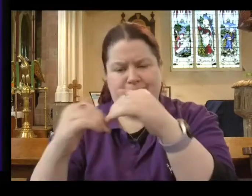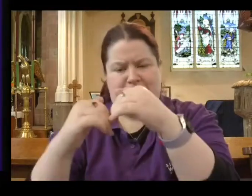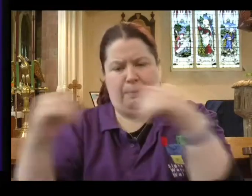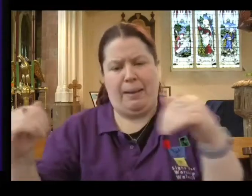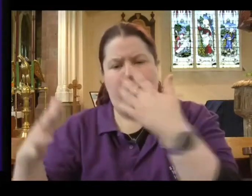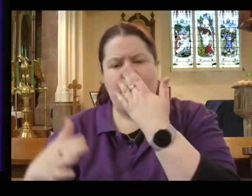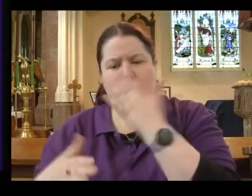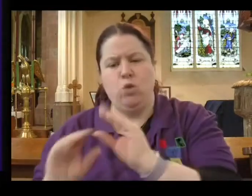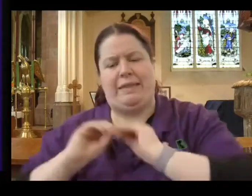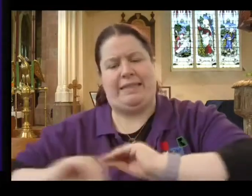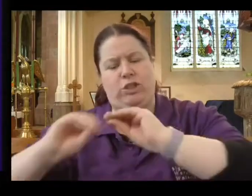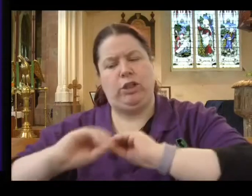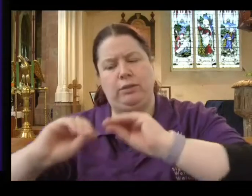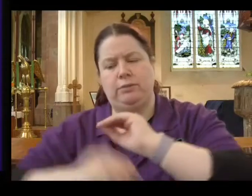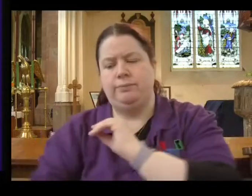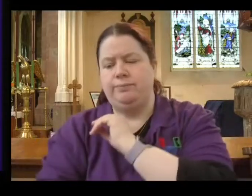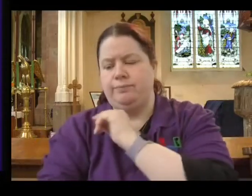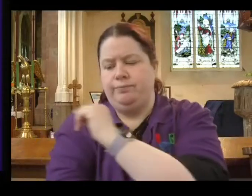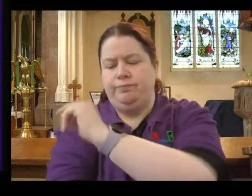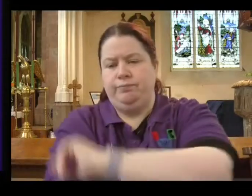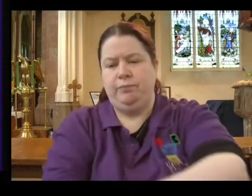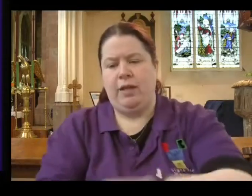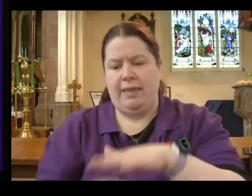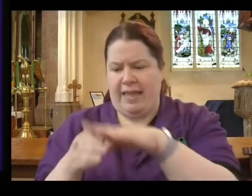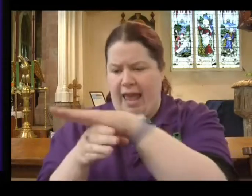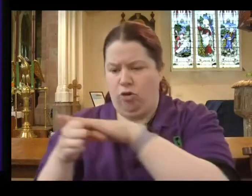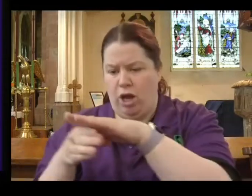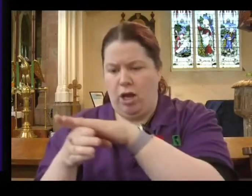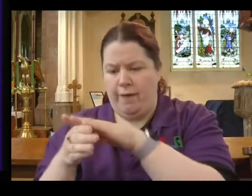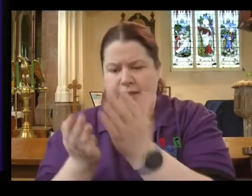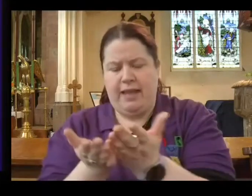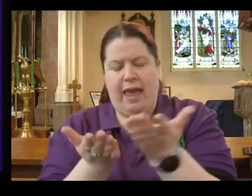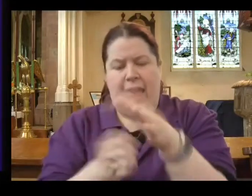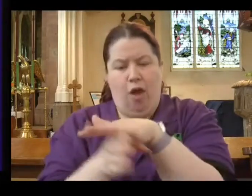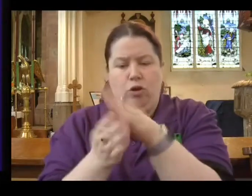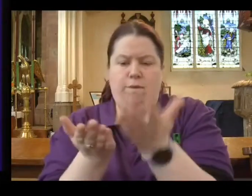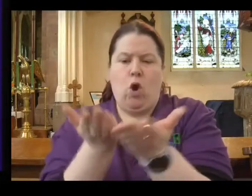teaching. And it probably seems to focus on this area of compromise.